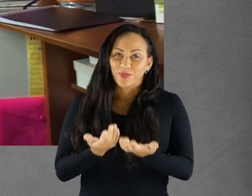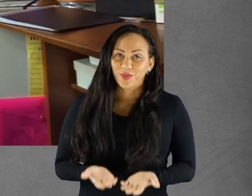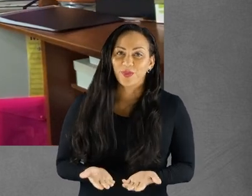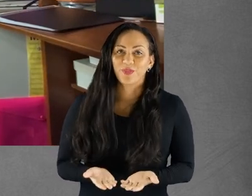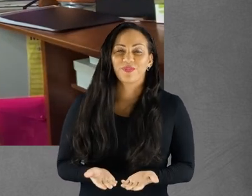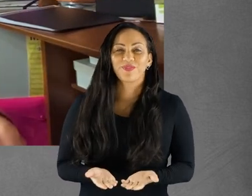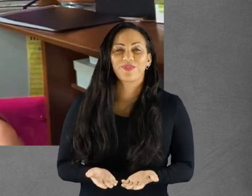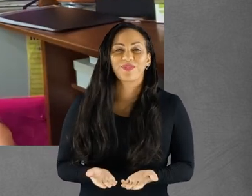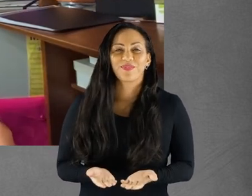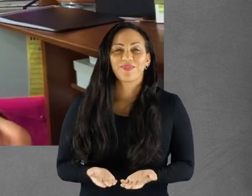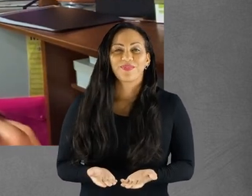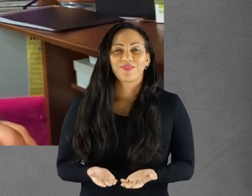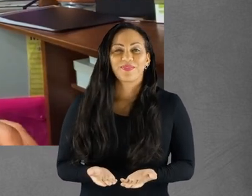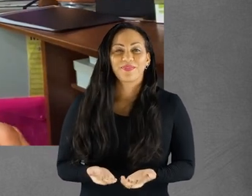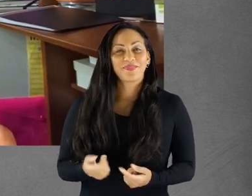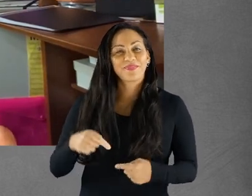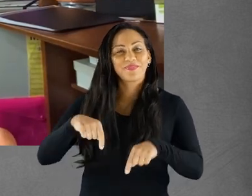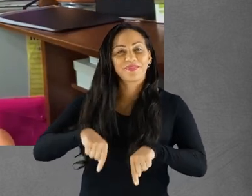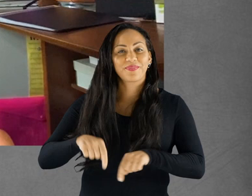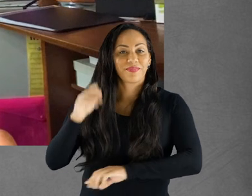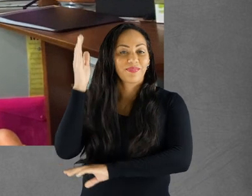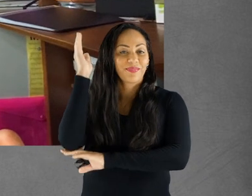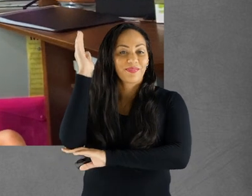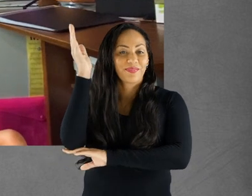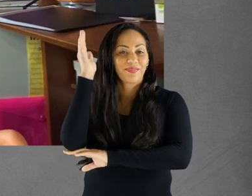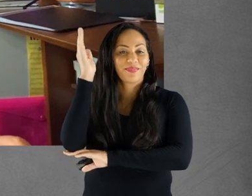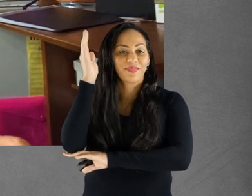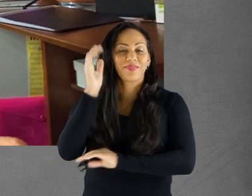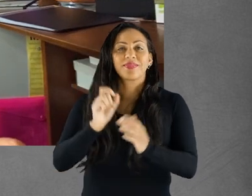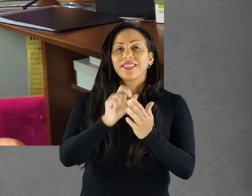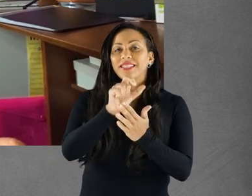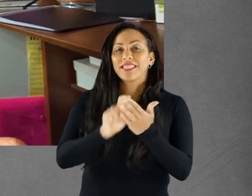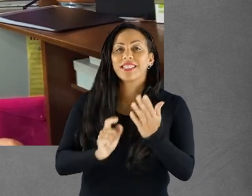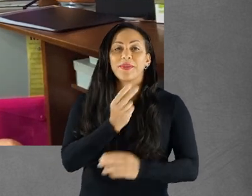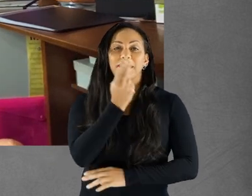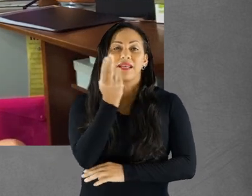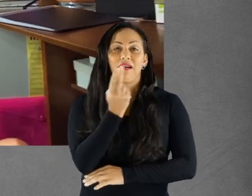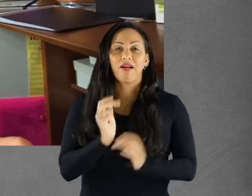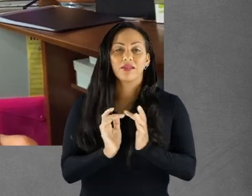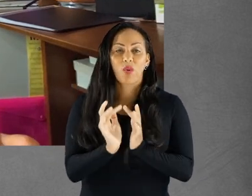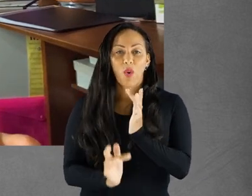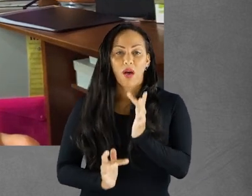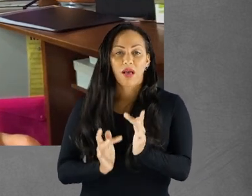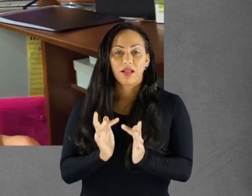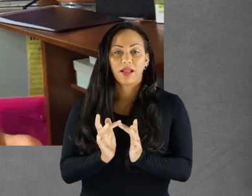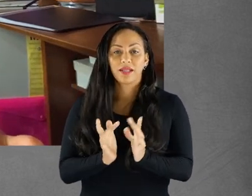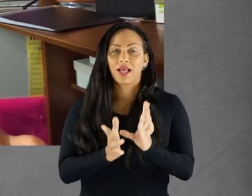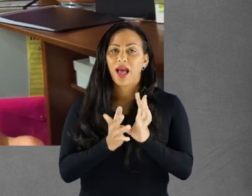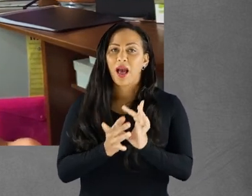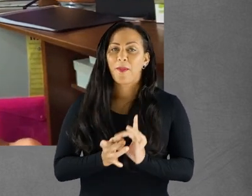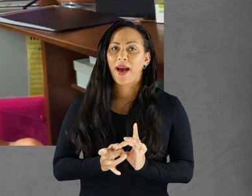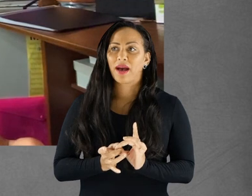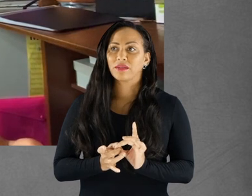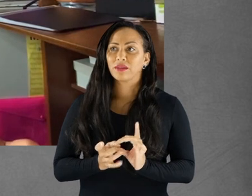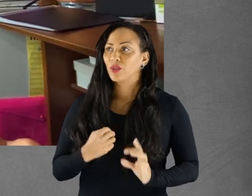this presentation for Disability Arts Online about